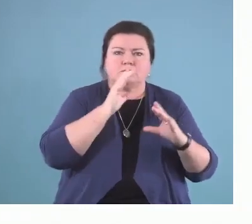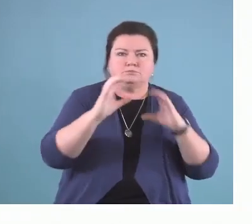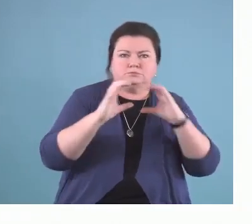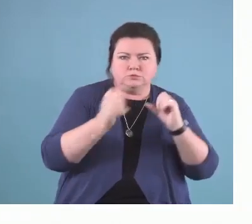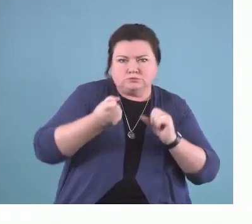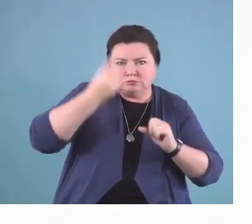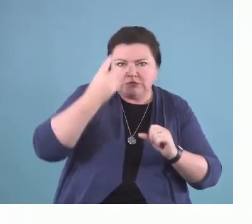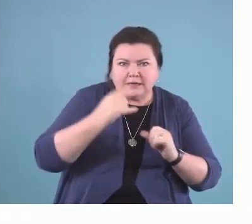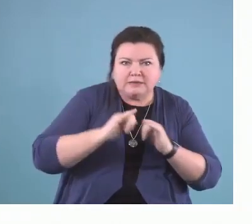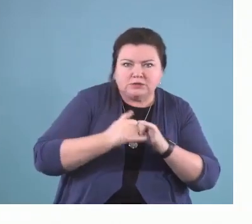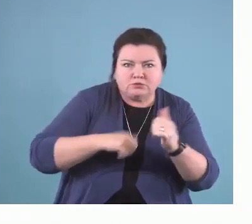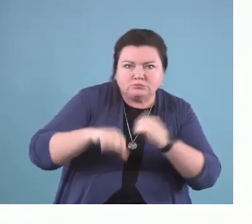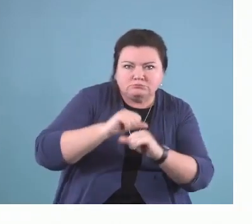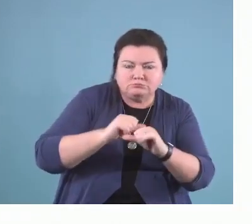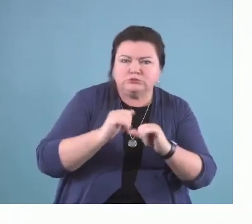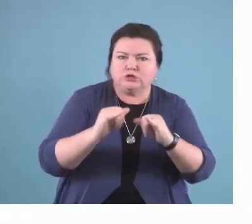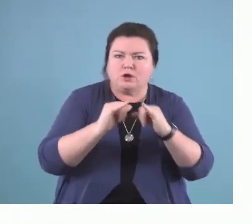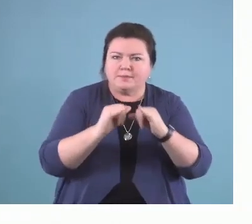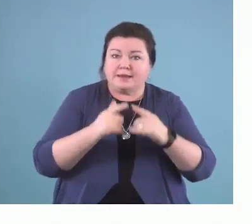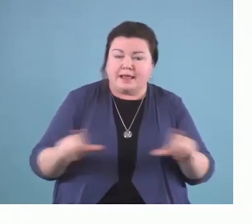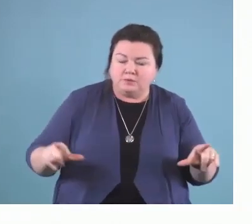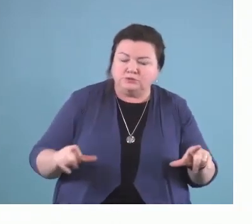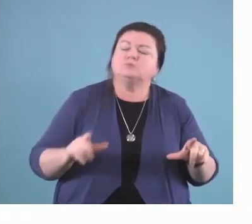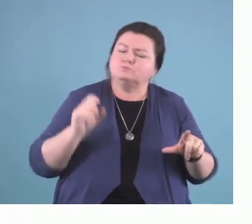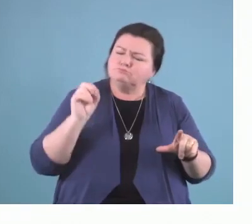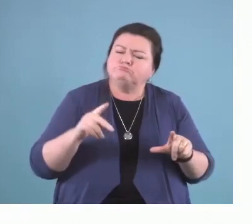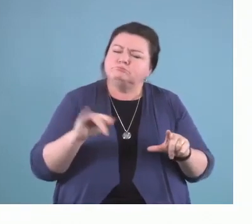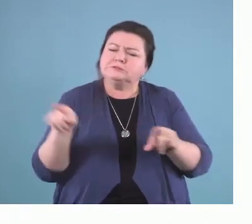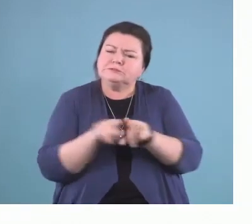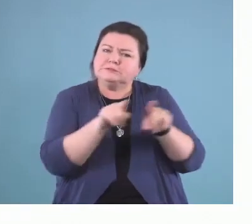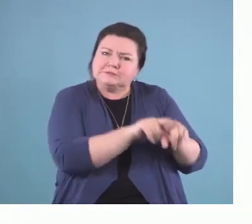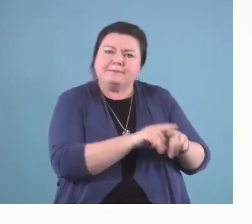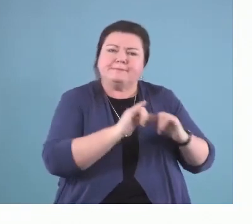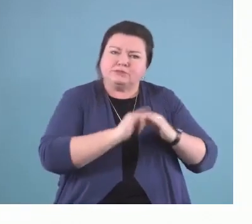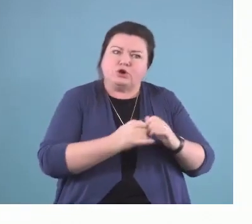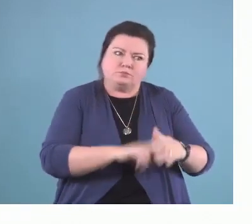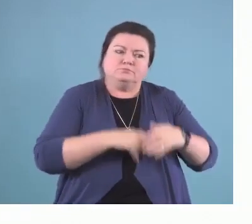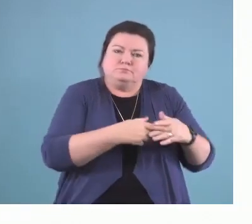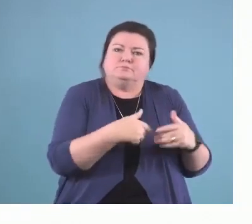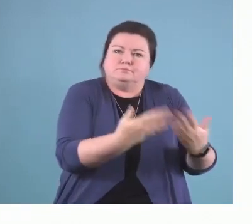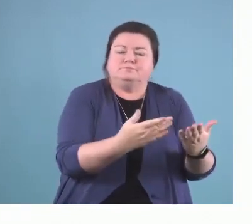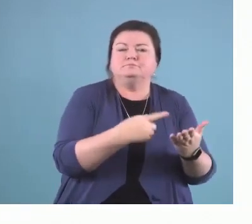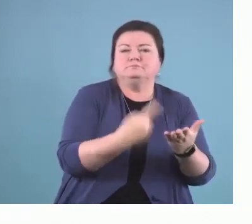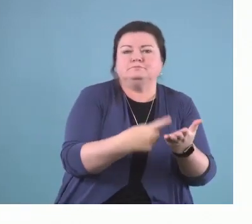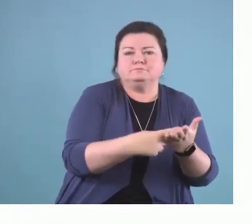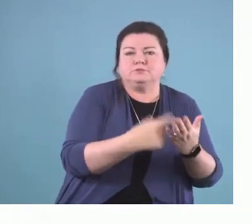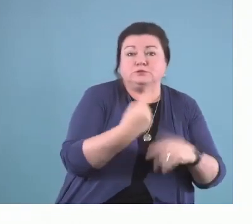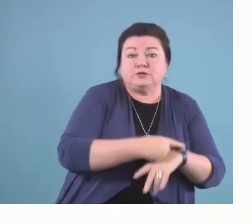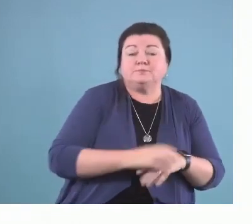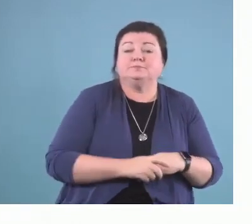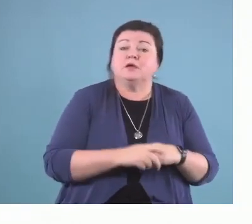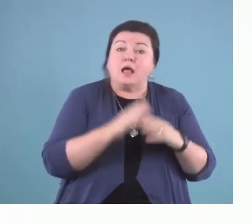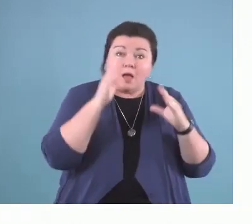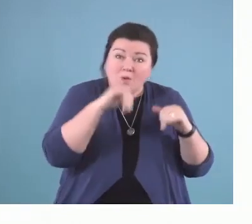And so hopefully we can support a dialogue and conversation and start that today that I'm hoping will continue